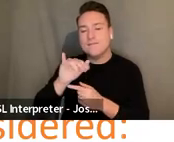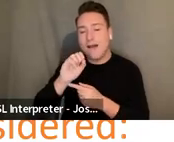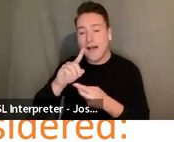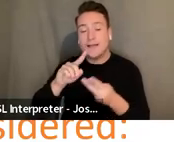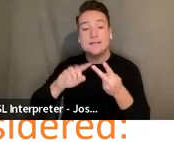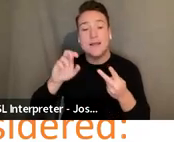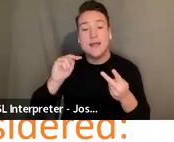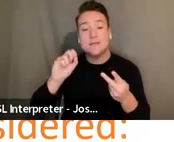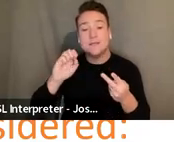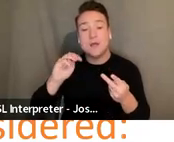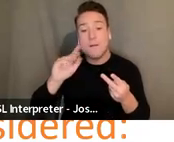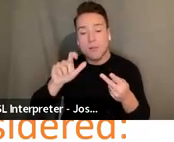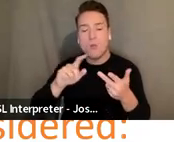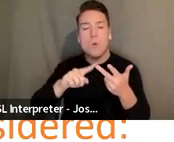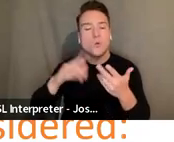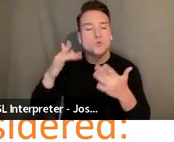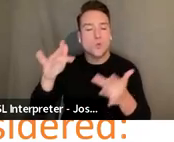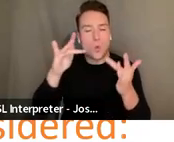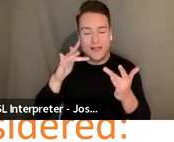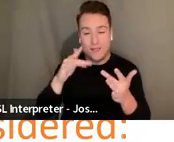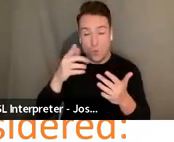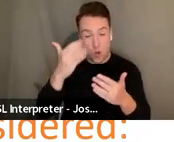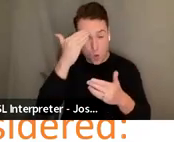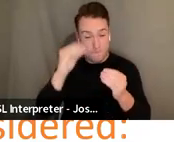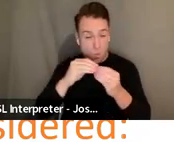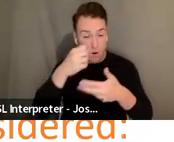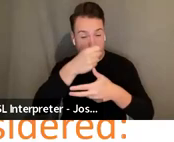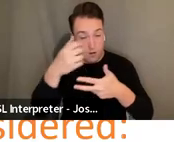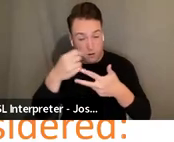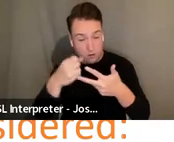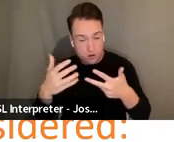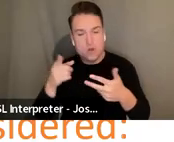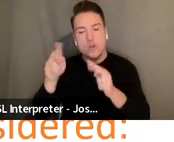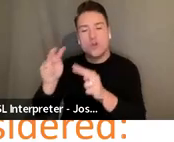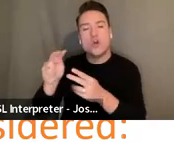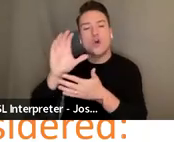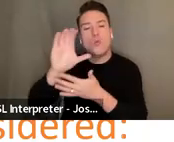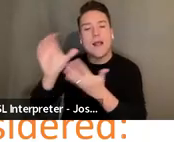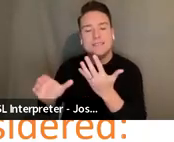slash touring, you can get more information in the criteria section of our website.